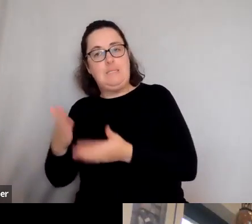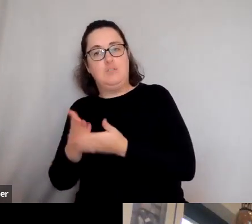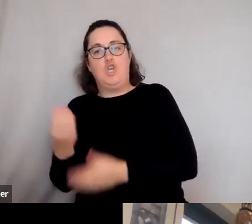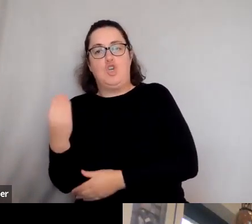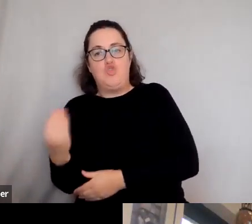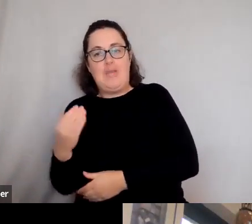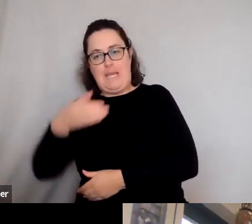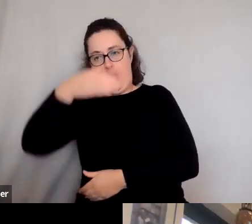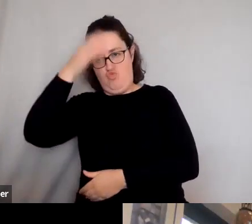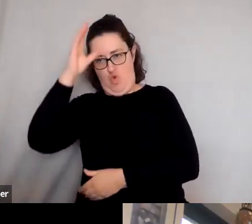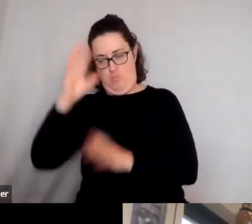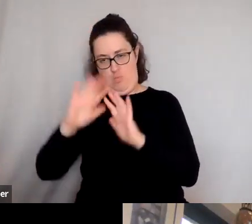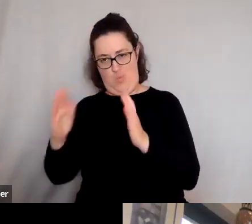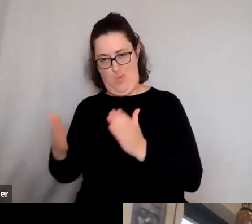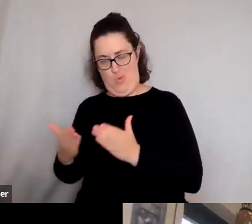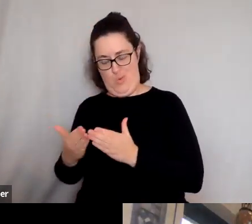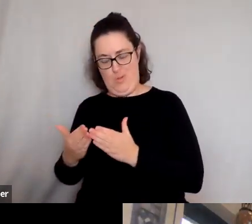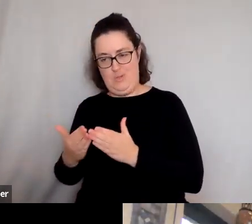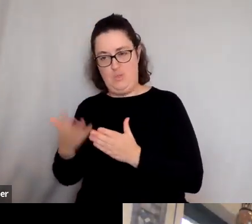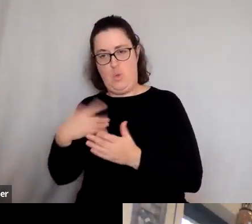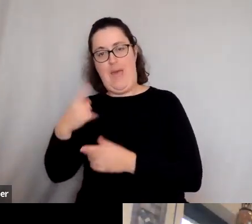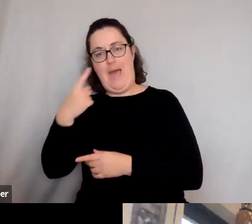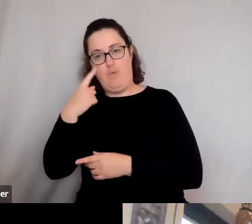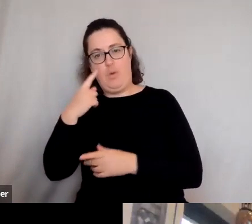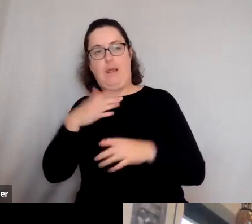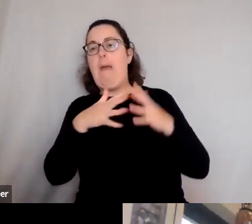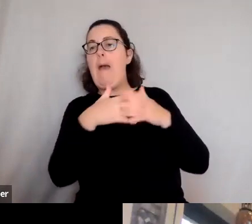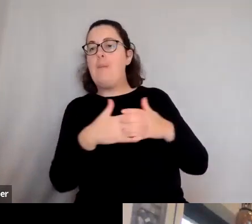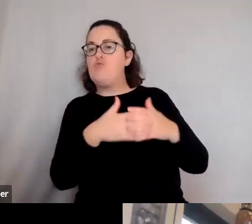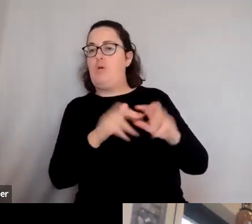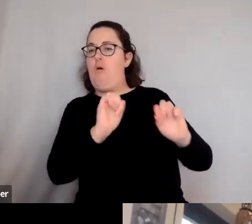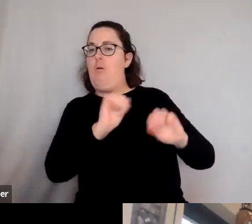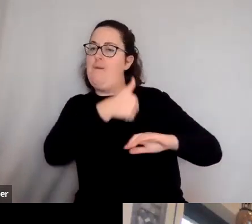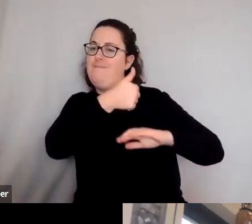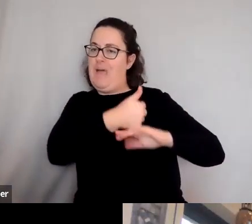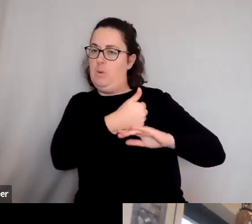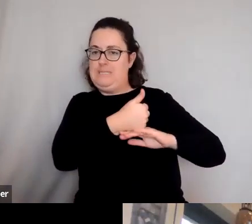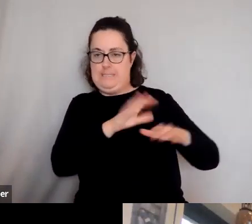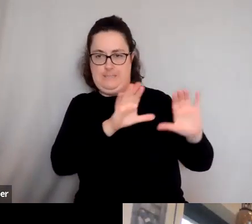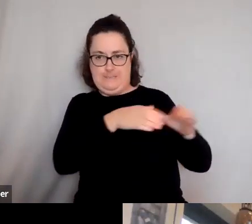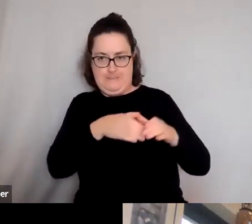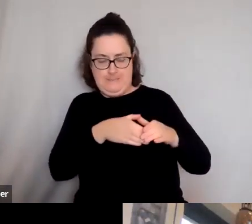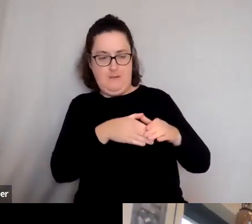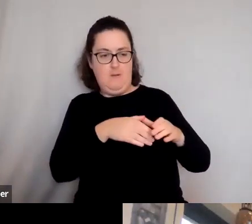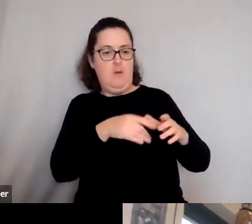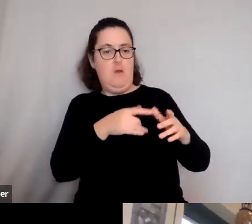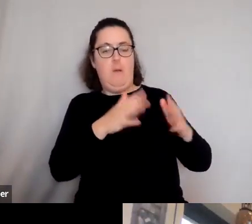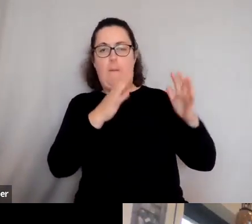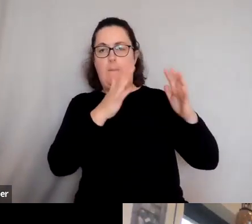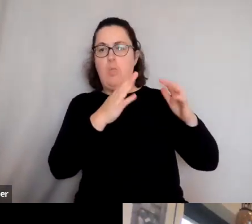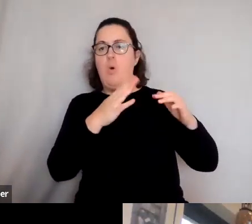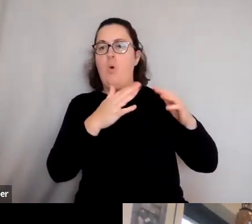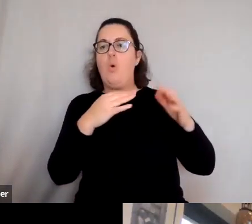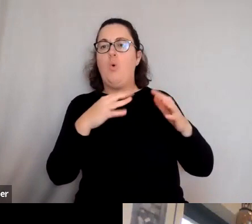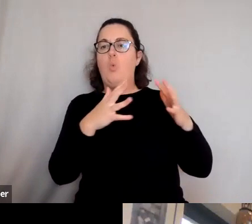and that's been reinforced. If you look at the founding fathers in America, all the great buildings of Washington are all built in